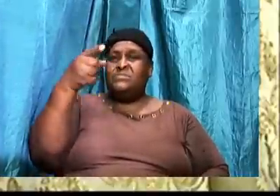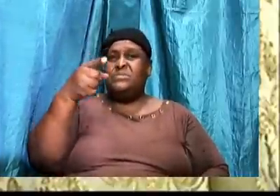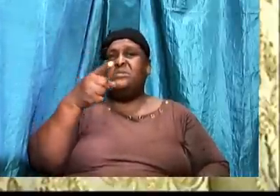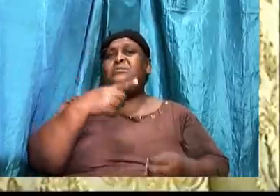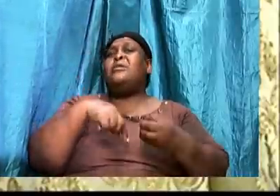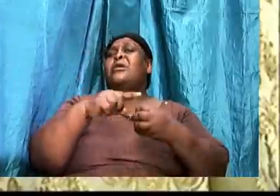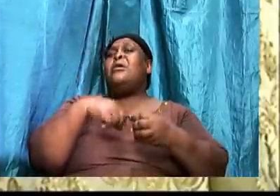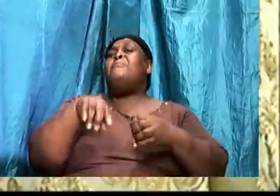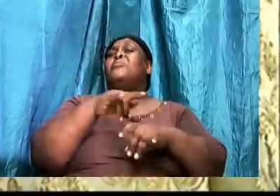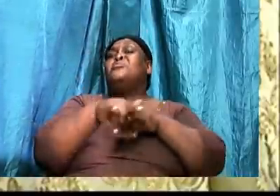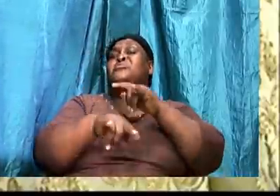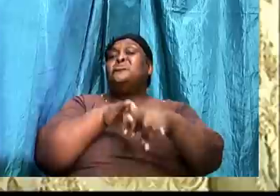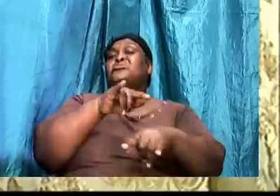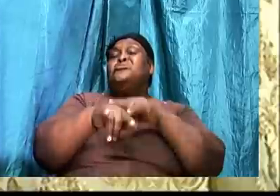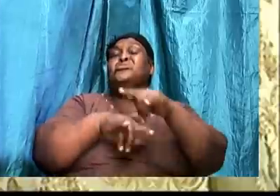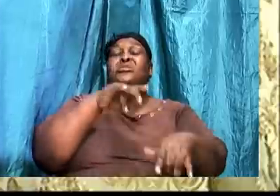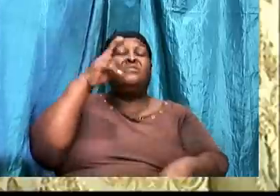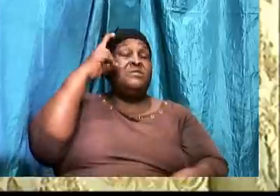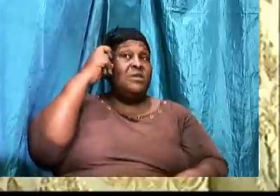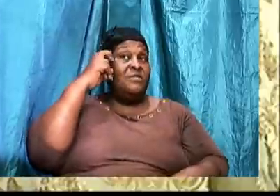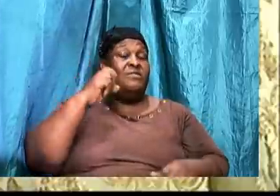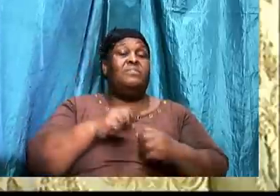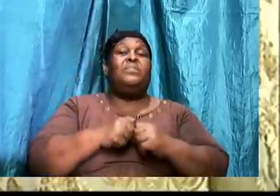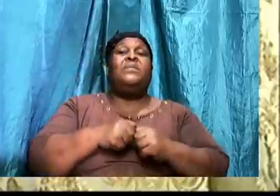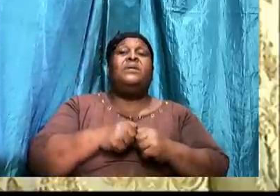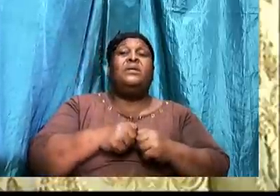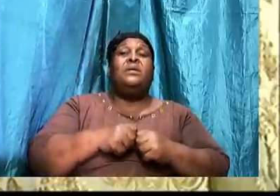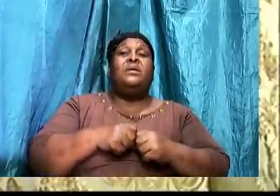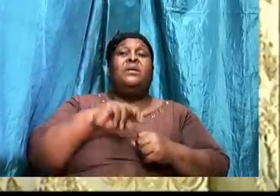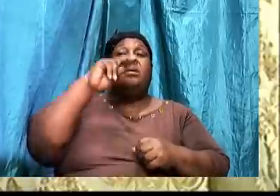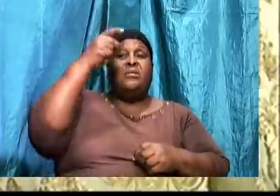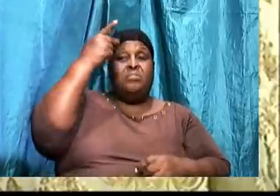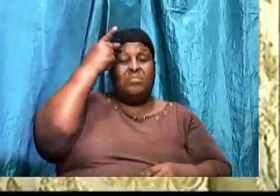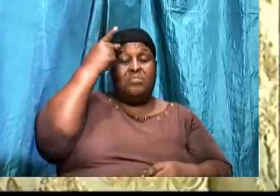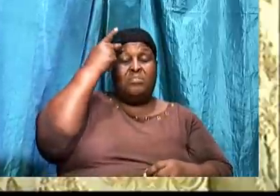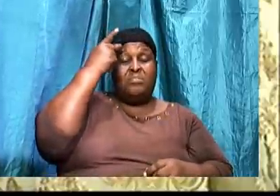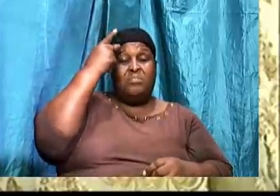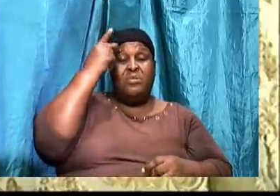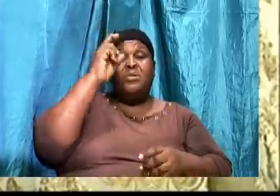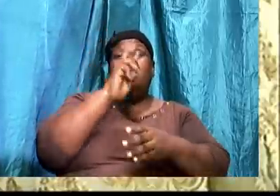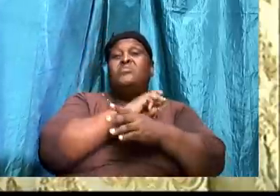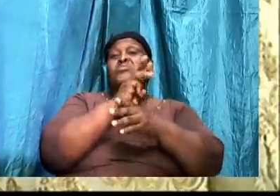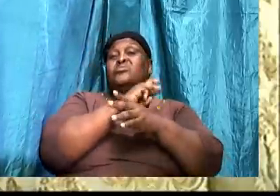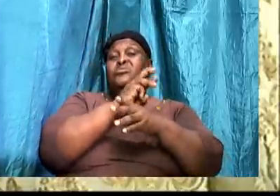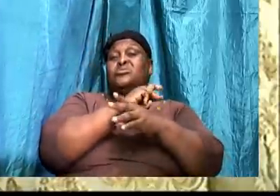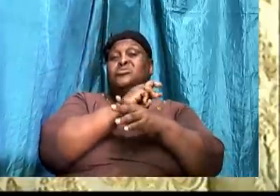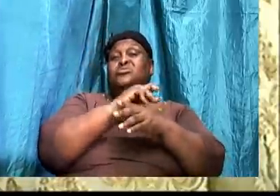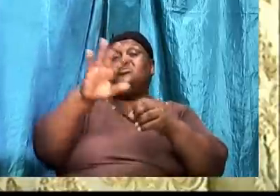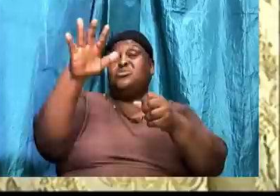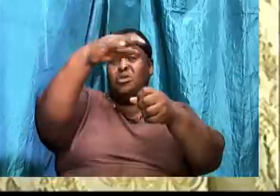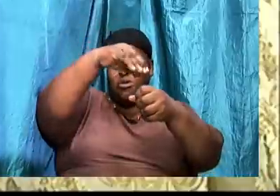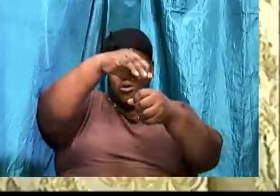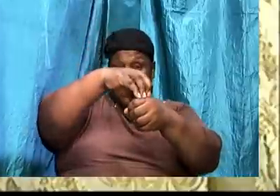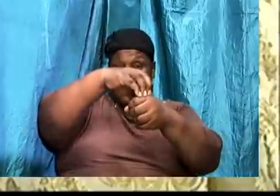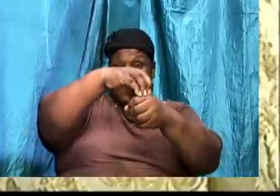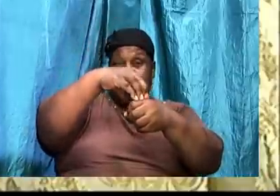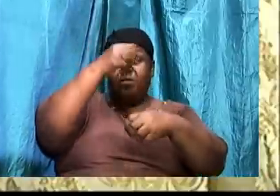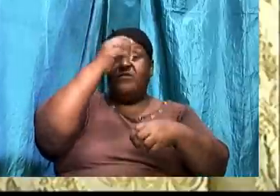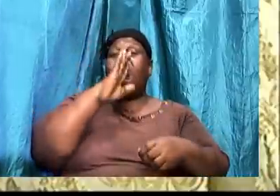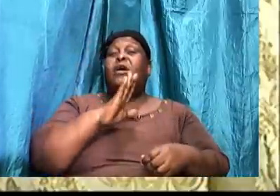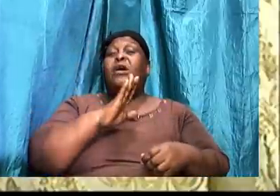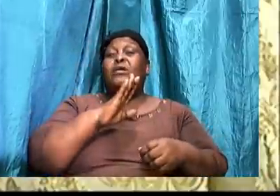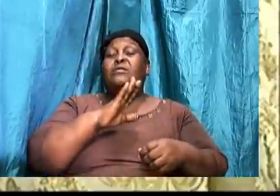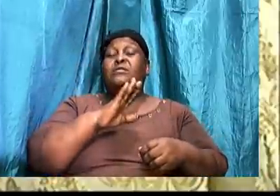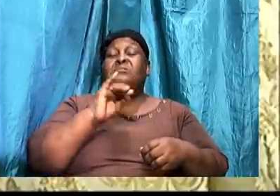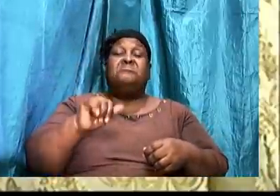of the wiles of the devil. And the apostle did say, put on the old armor of God, that he might be able to stand against the